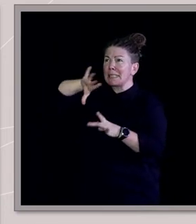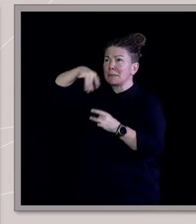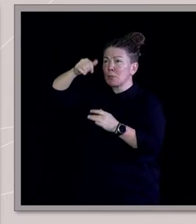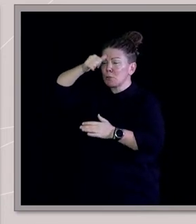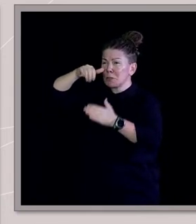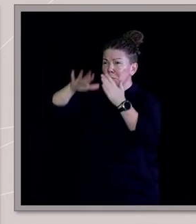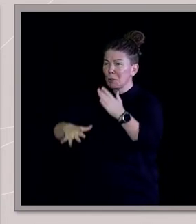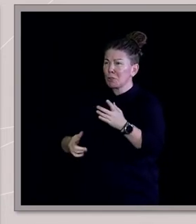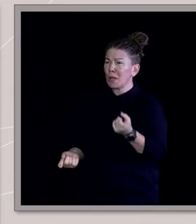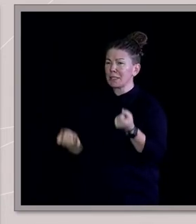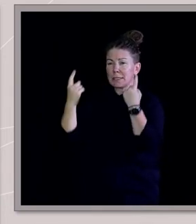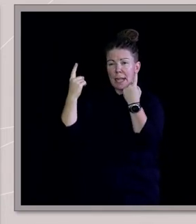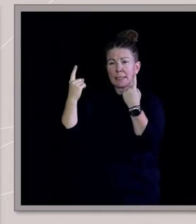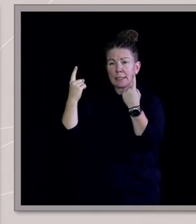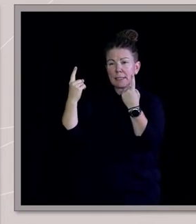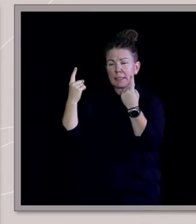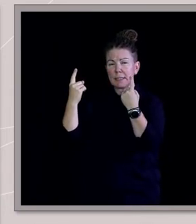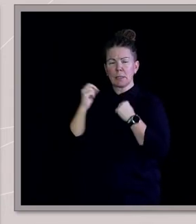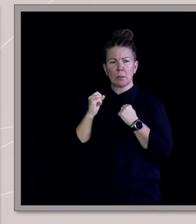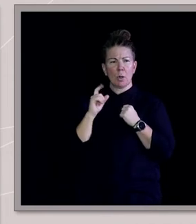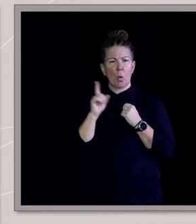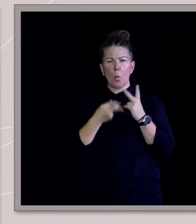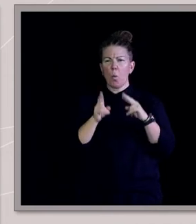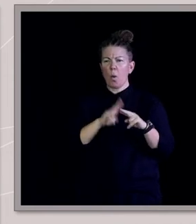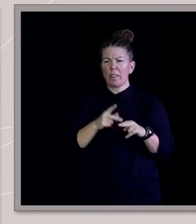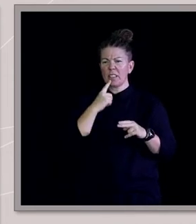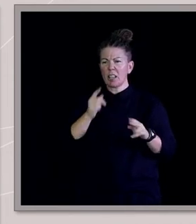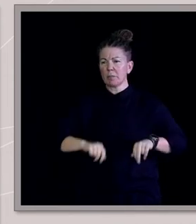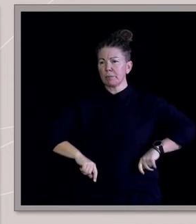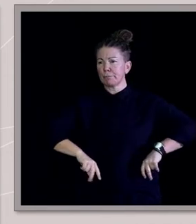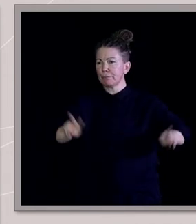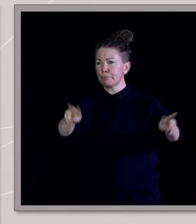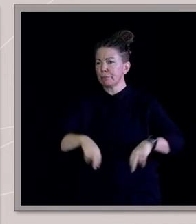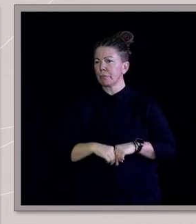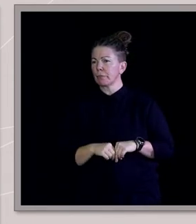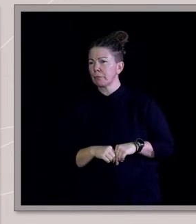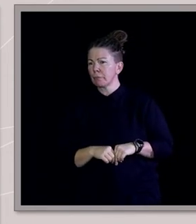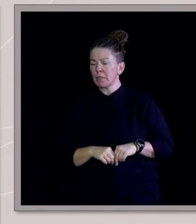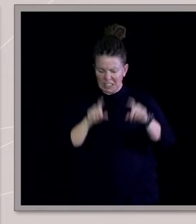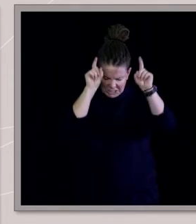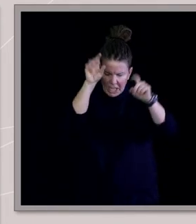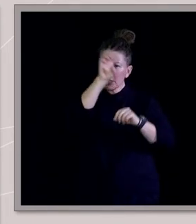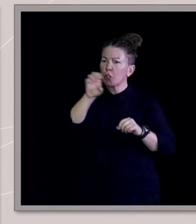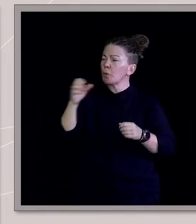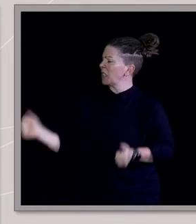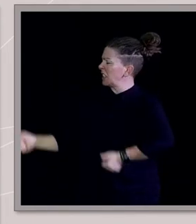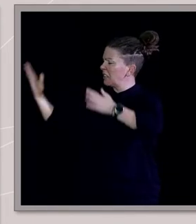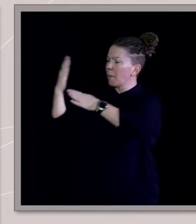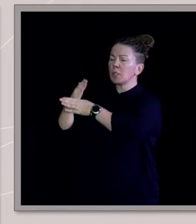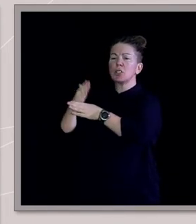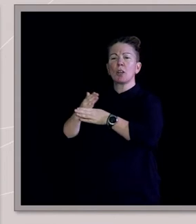sense. And then I went down the other pathway. All right, what if I just tell them all to get stuffed? I'm going to stay here in Europe, quit my job, start a life here,